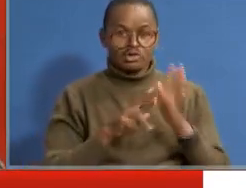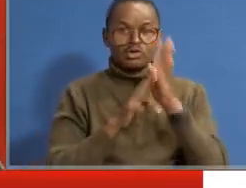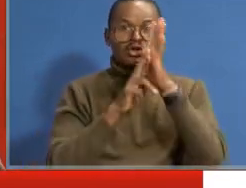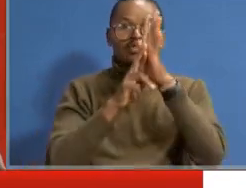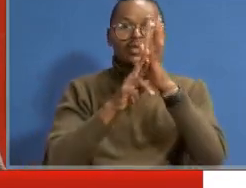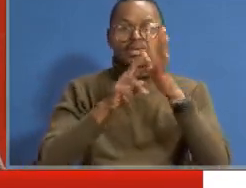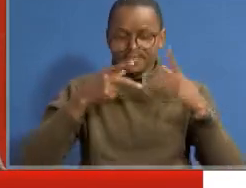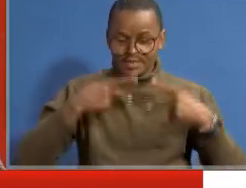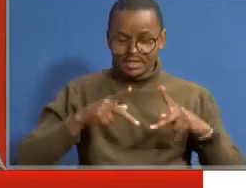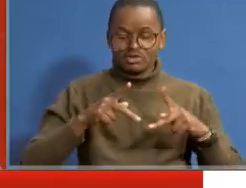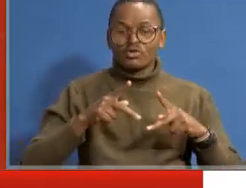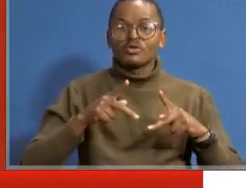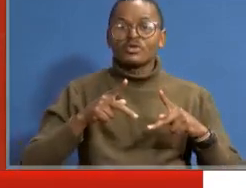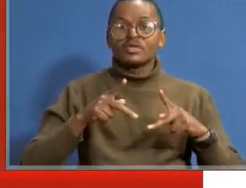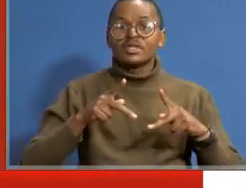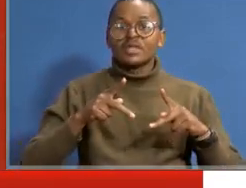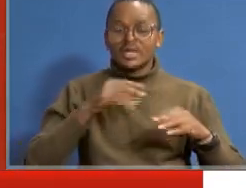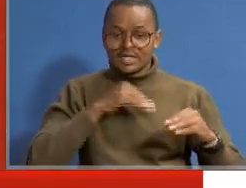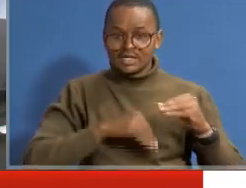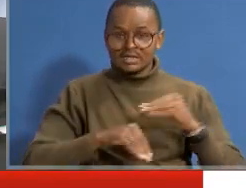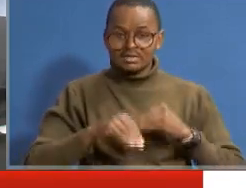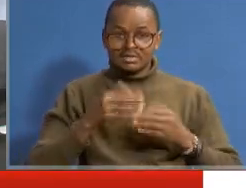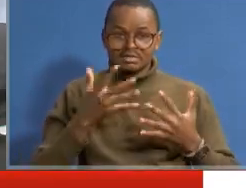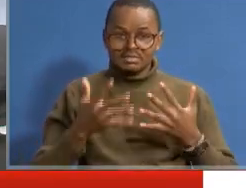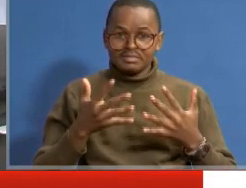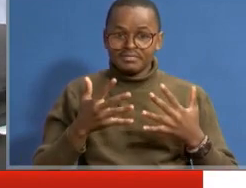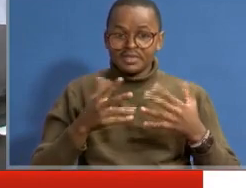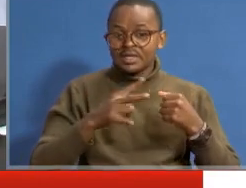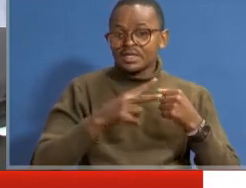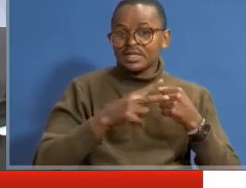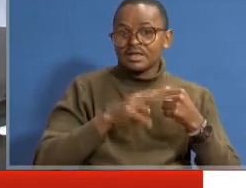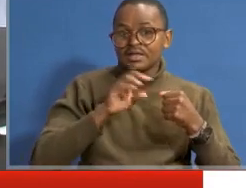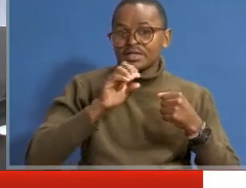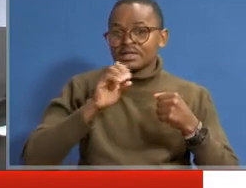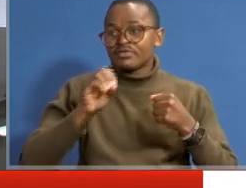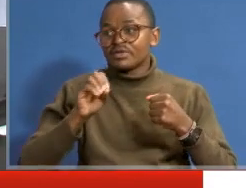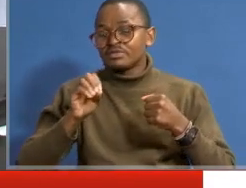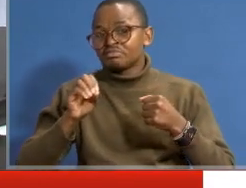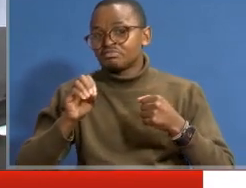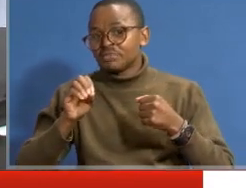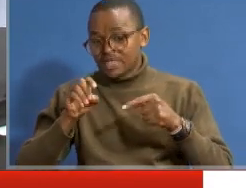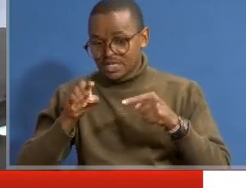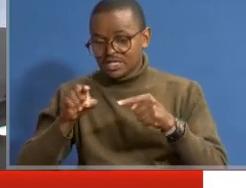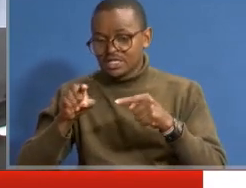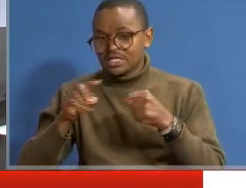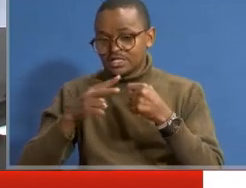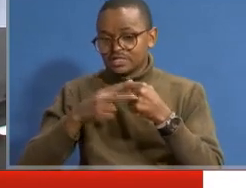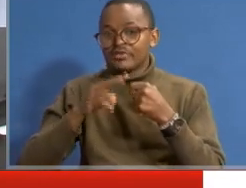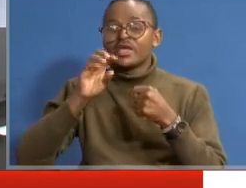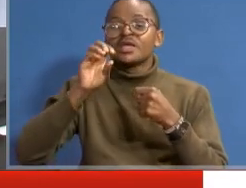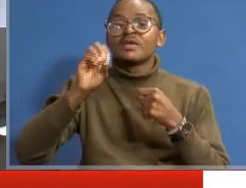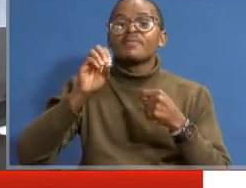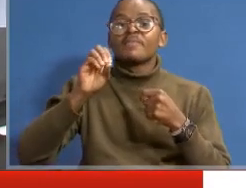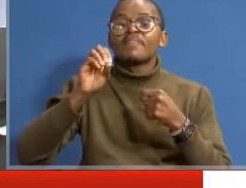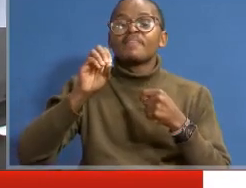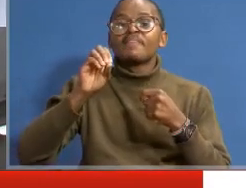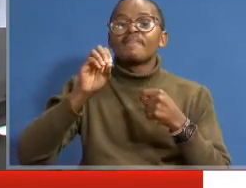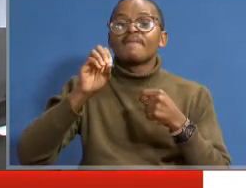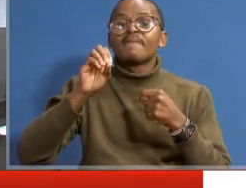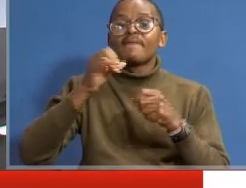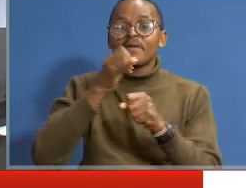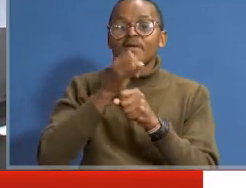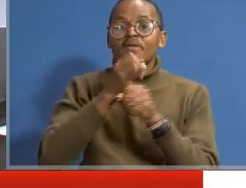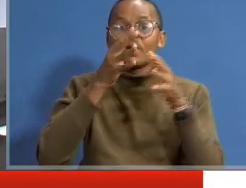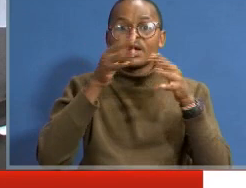represent persons with disability. That leaves you with roughly 70. 70. Right. And these 70s, 70